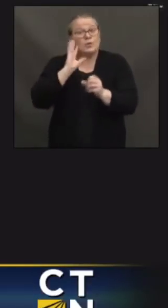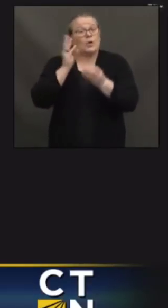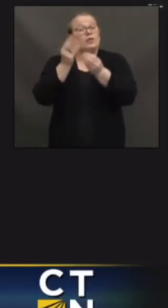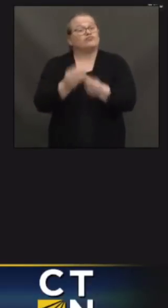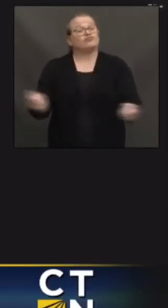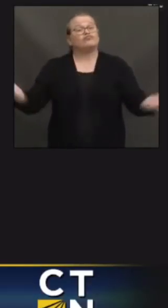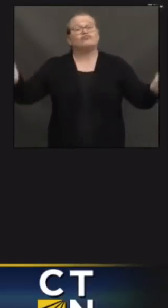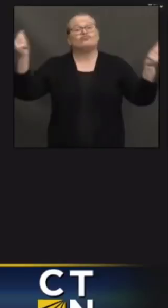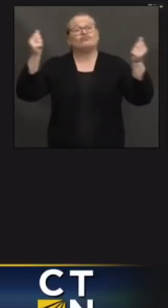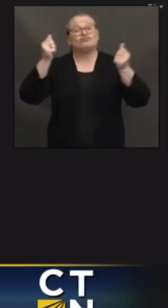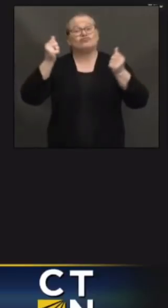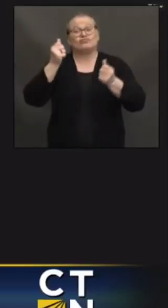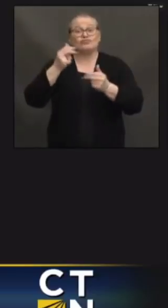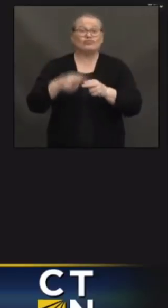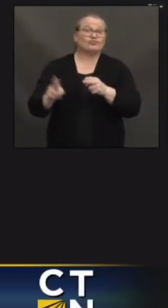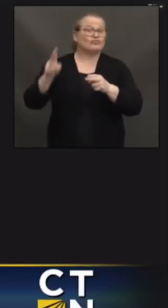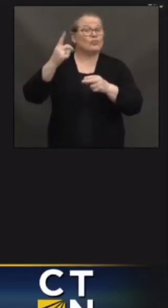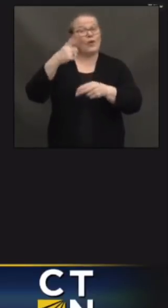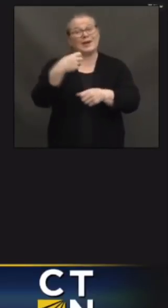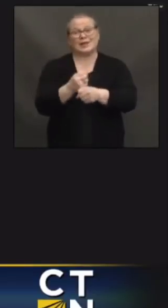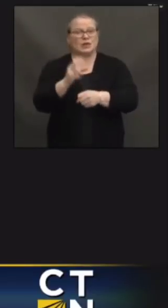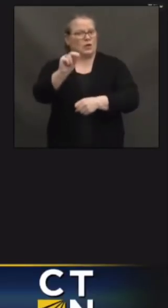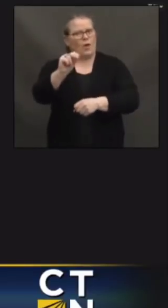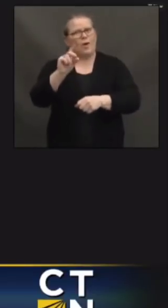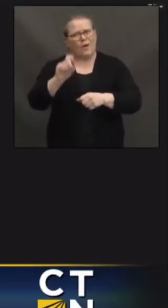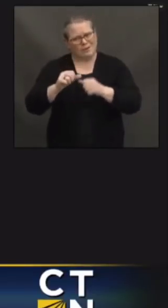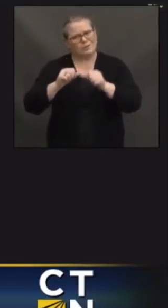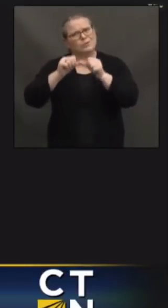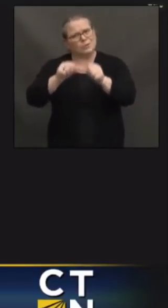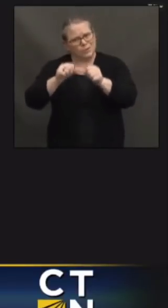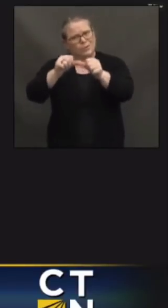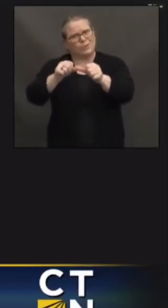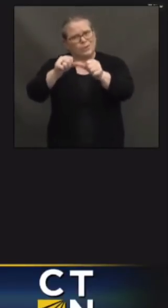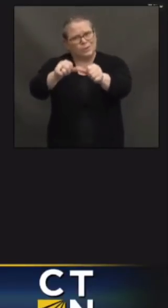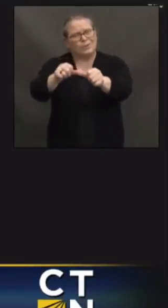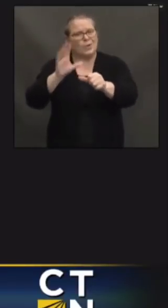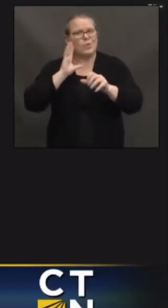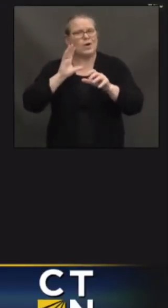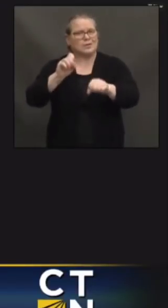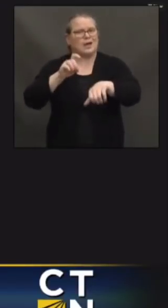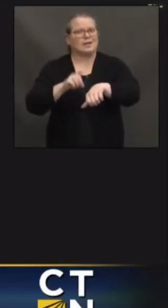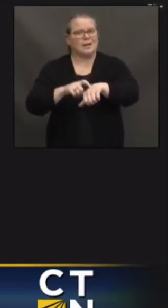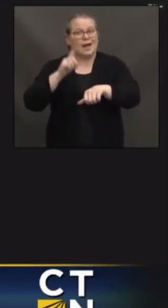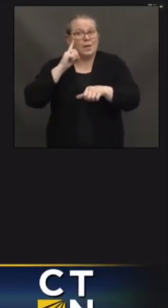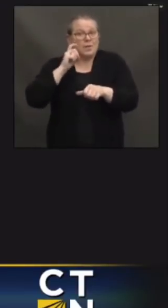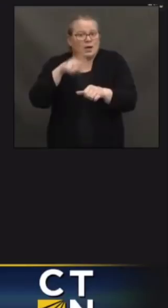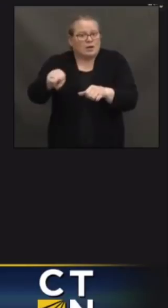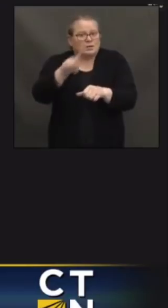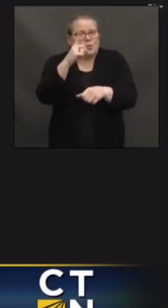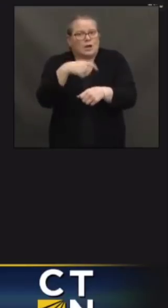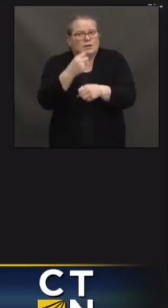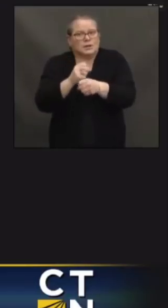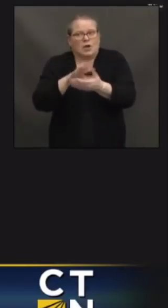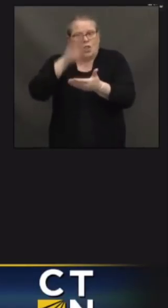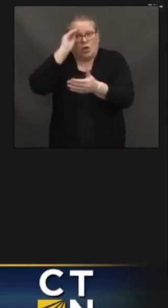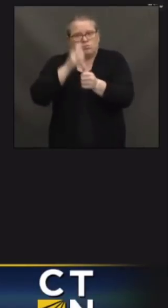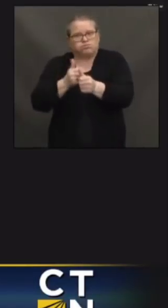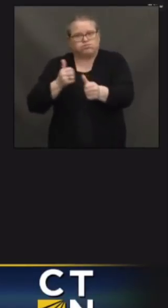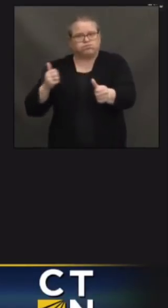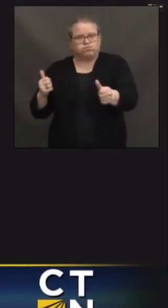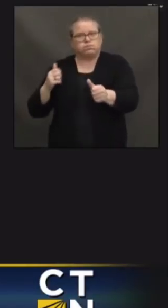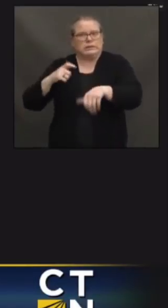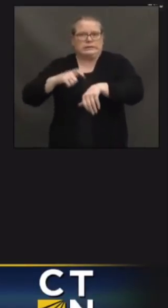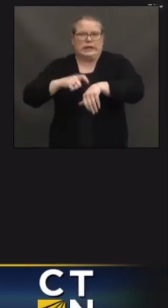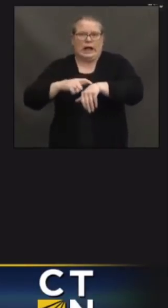able to stretch out support to our schools because the catch-up for learning loss is going to take a long time. want to be able to stretch out